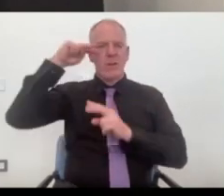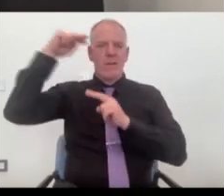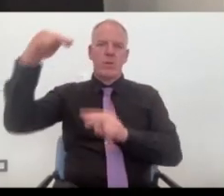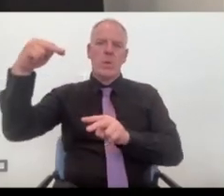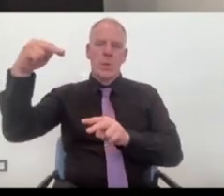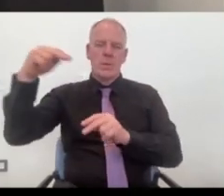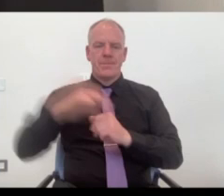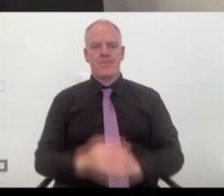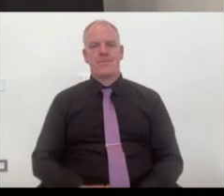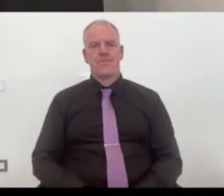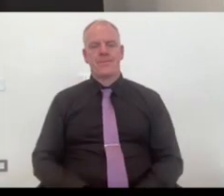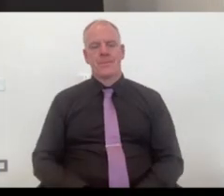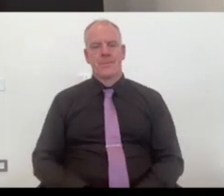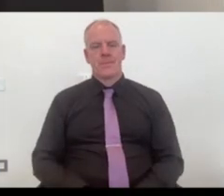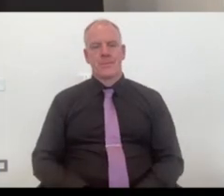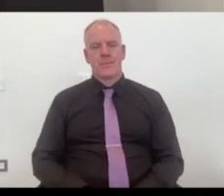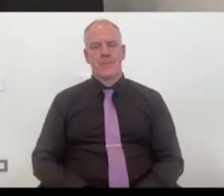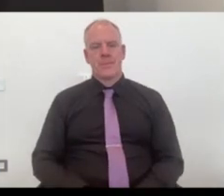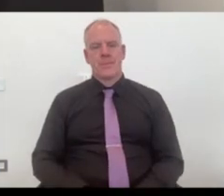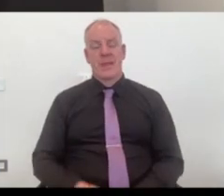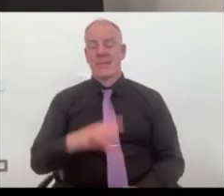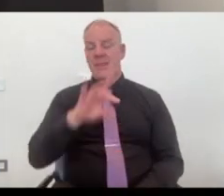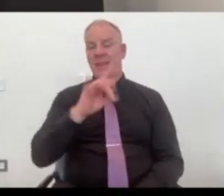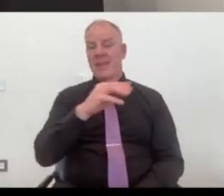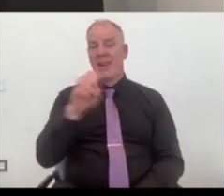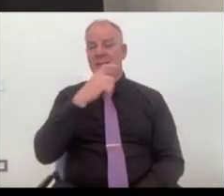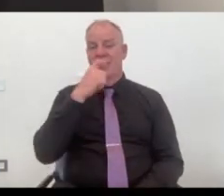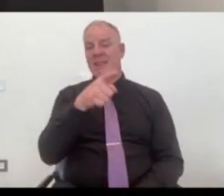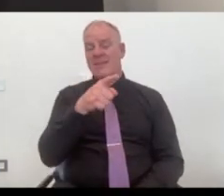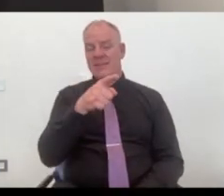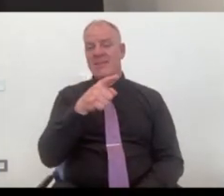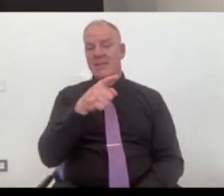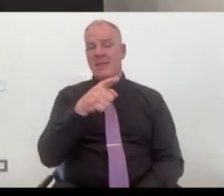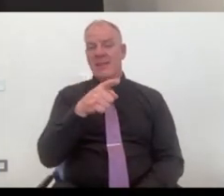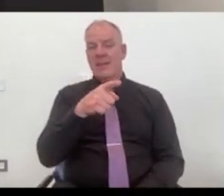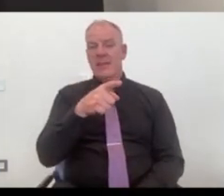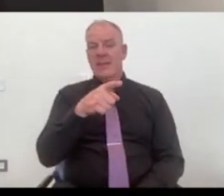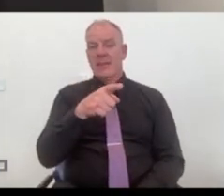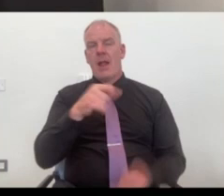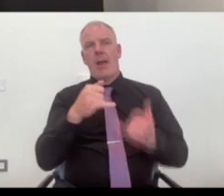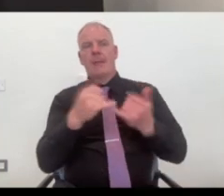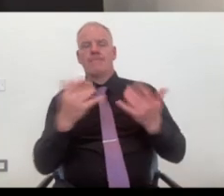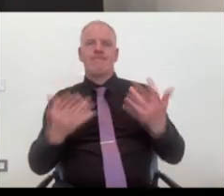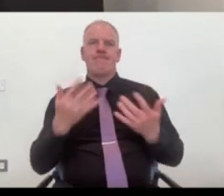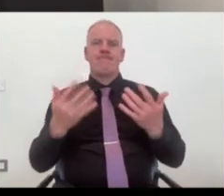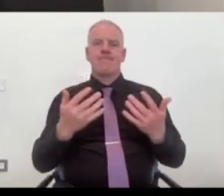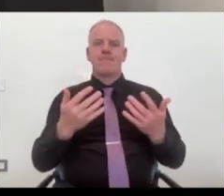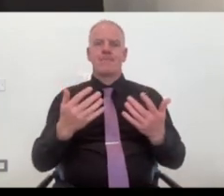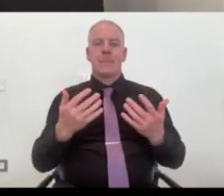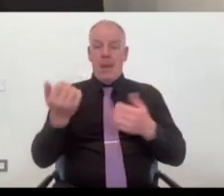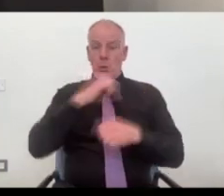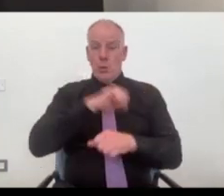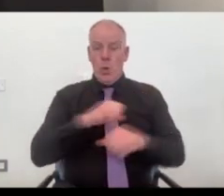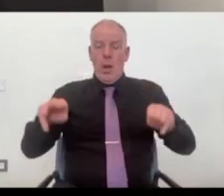It is, and, and Kate said as well, it's almost, and I'm deep, it's almost that there probably are people there